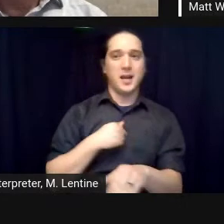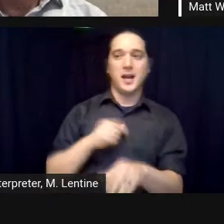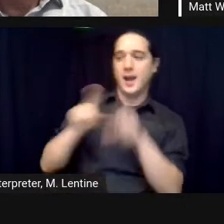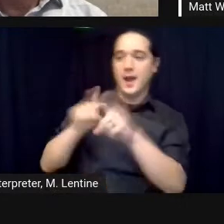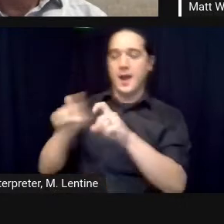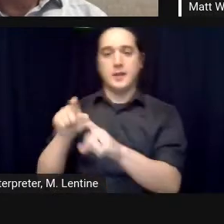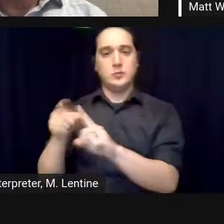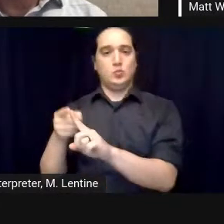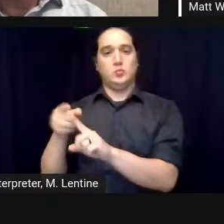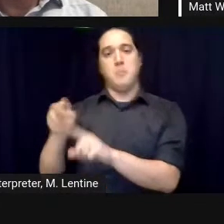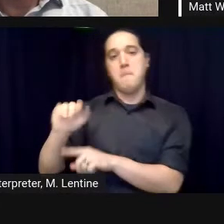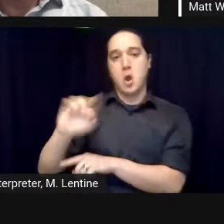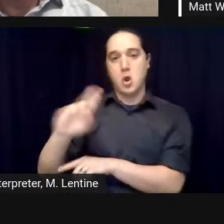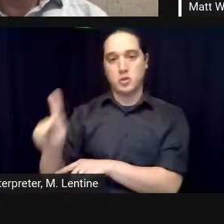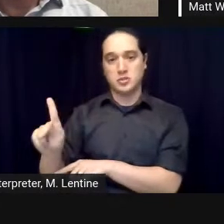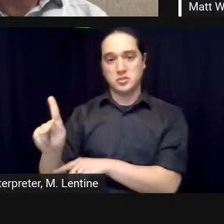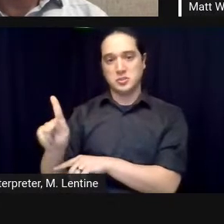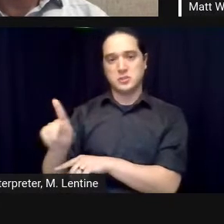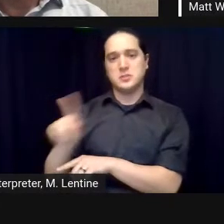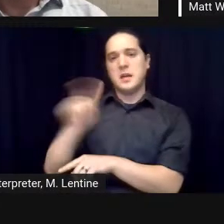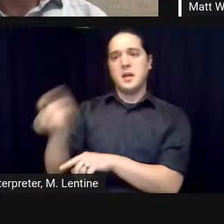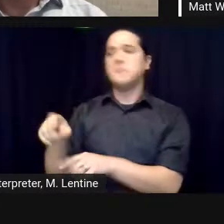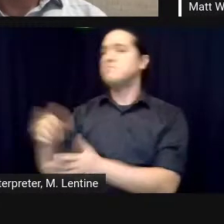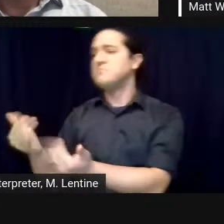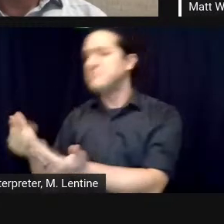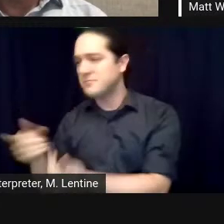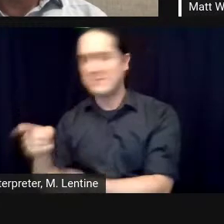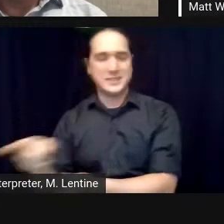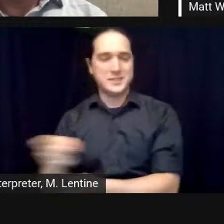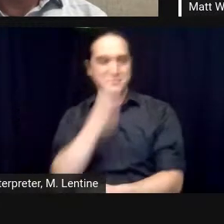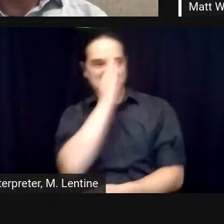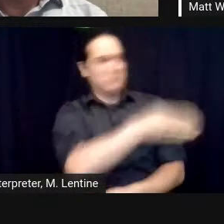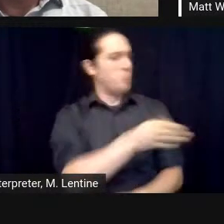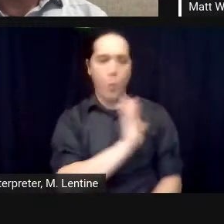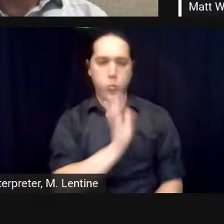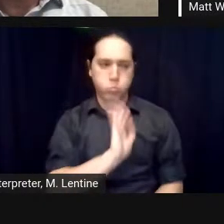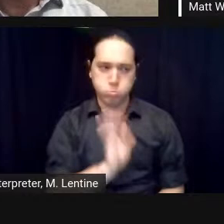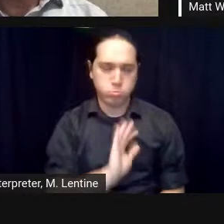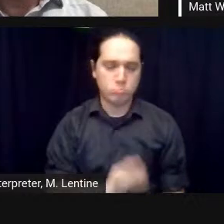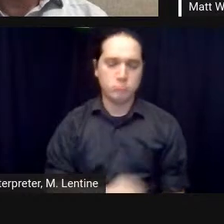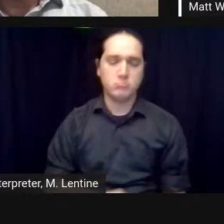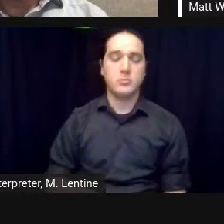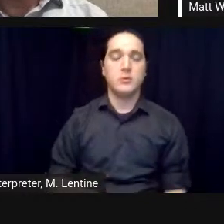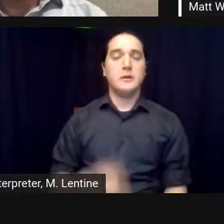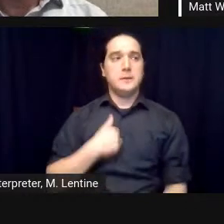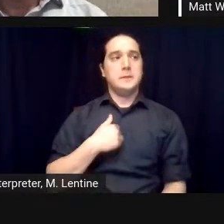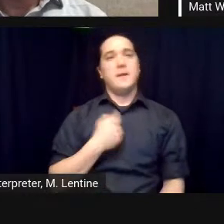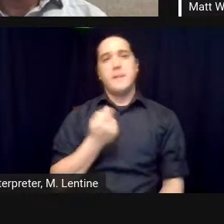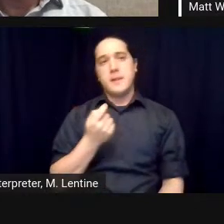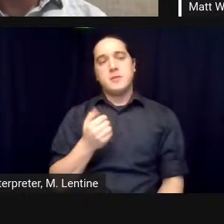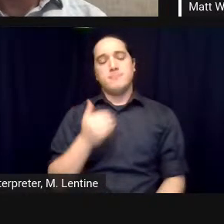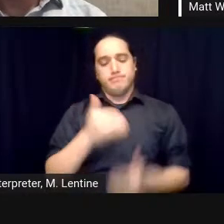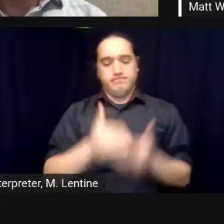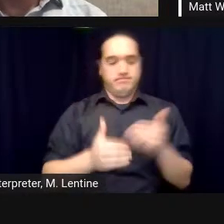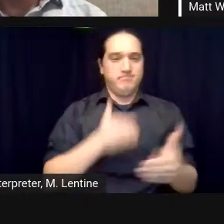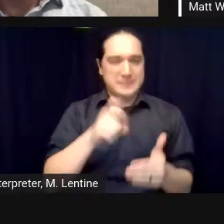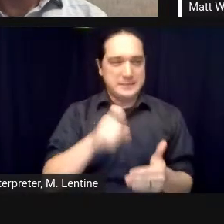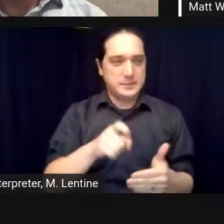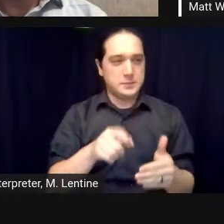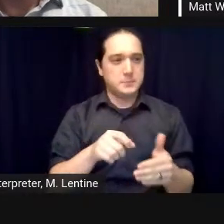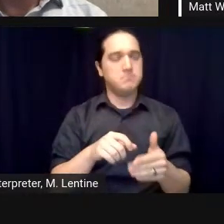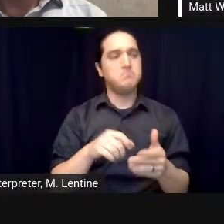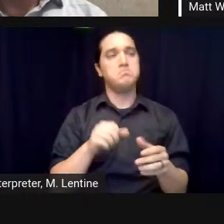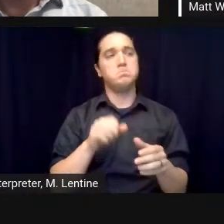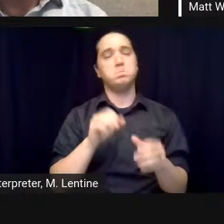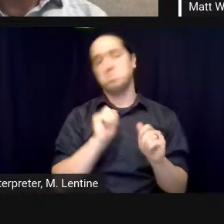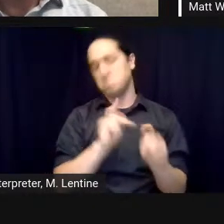tried to make this film over the years and i think the biggest way that i try to build trust is by doing my homework instead of just assuming somebody should